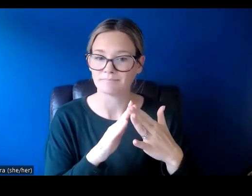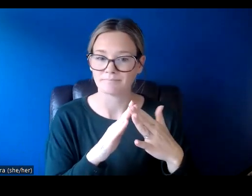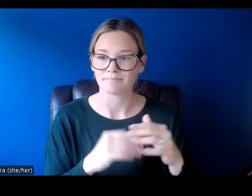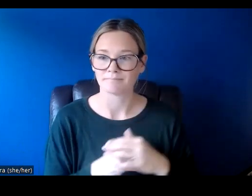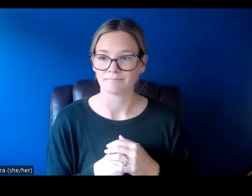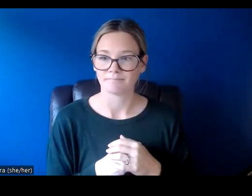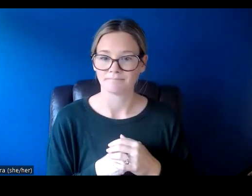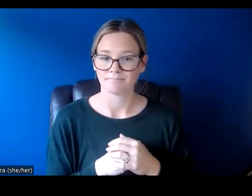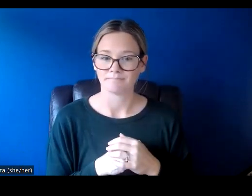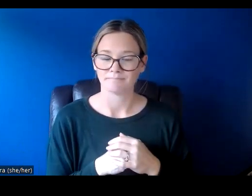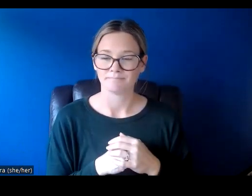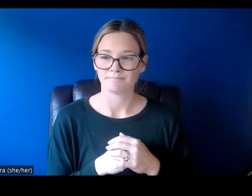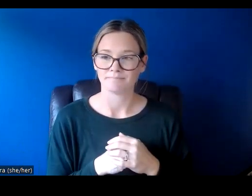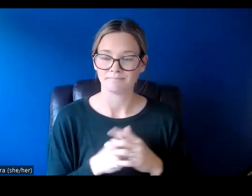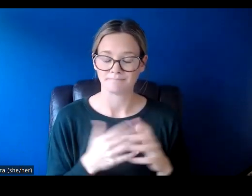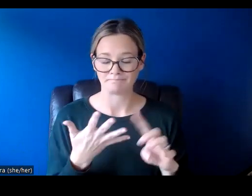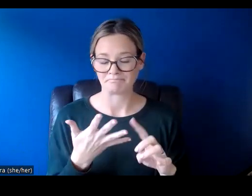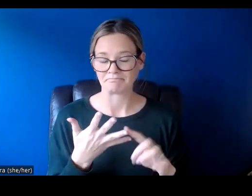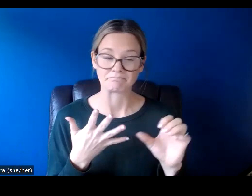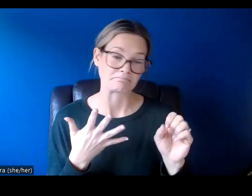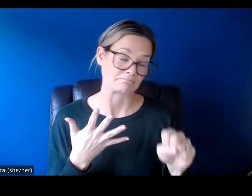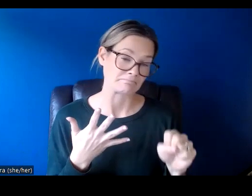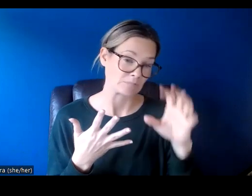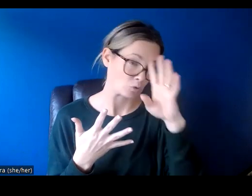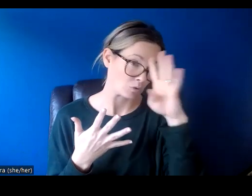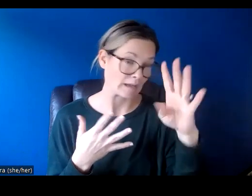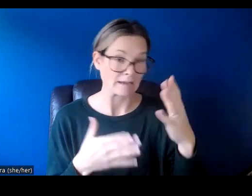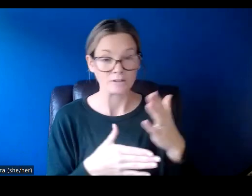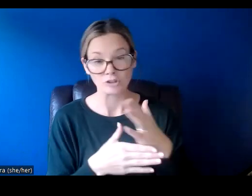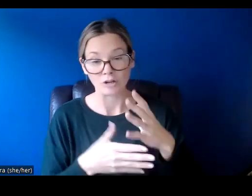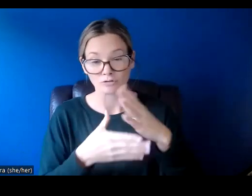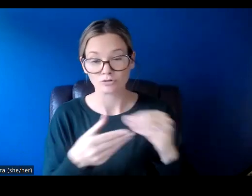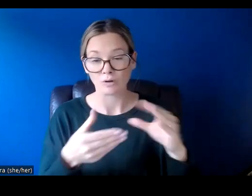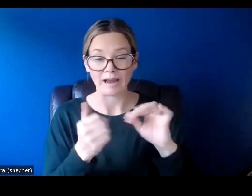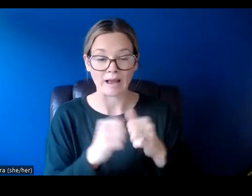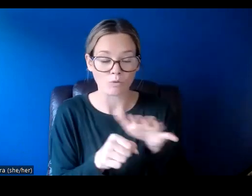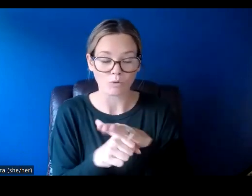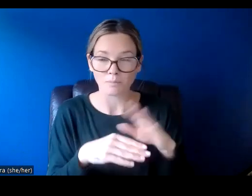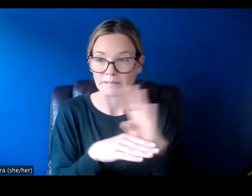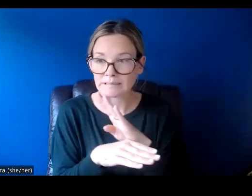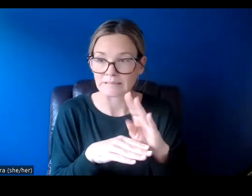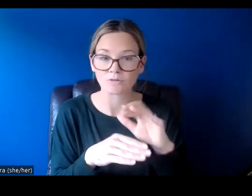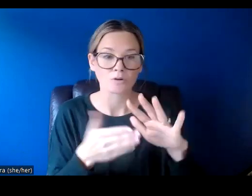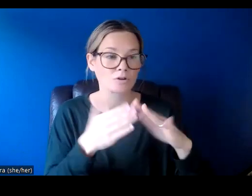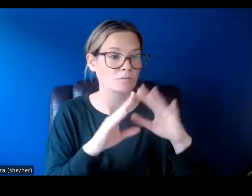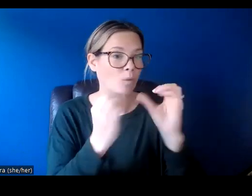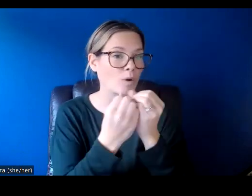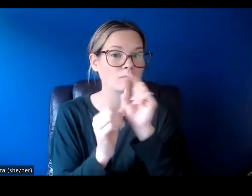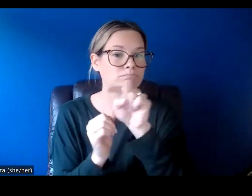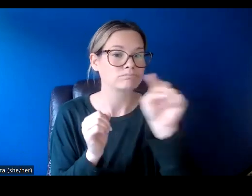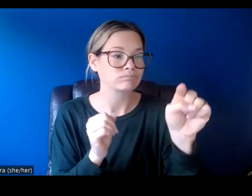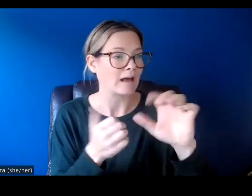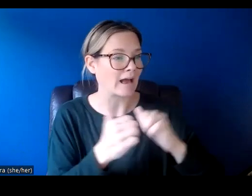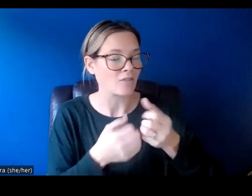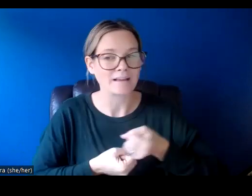Here you could create and share stories of how local businesses or community organizations tell